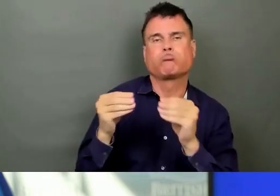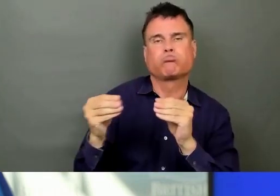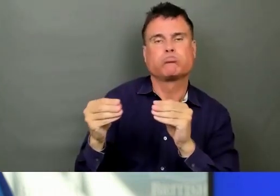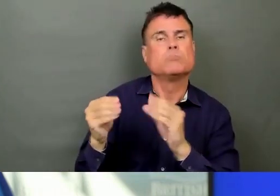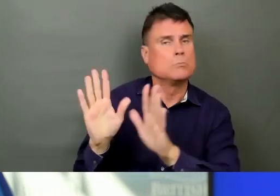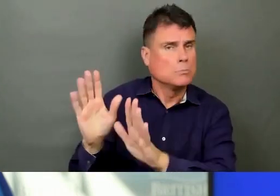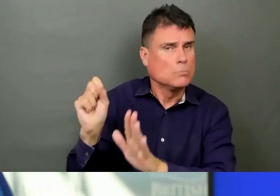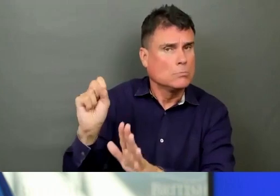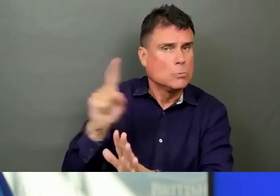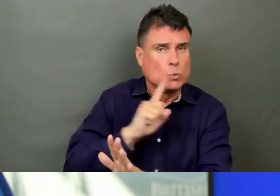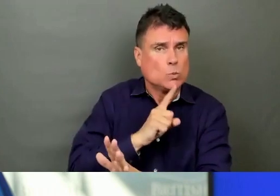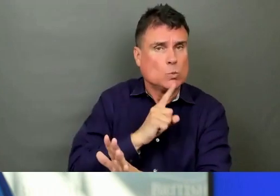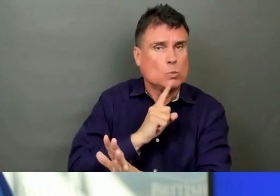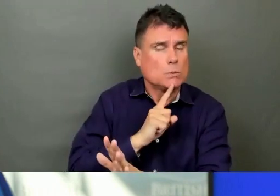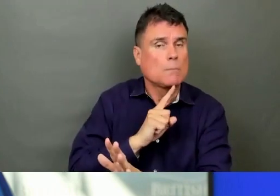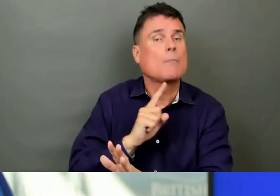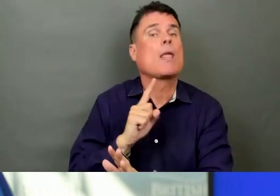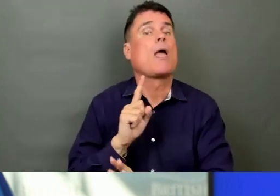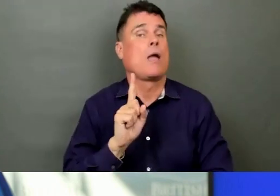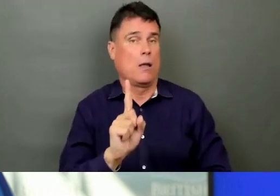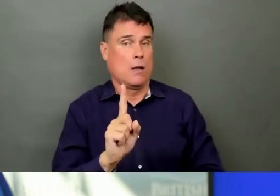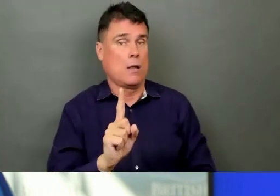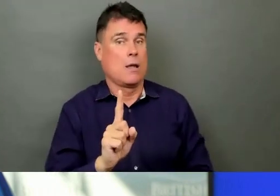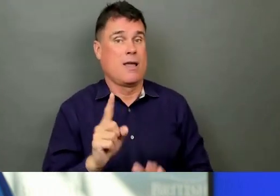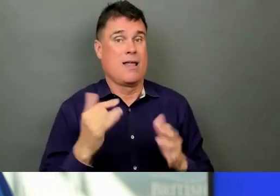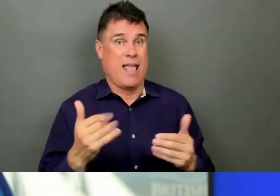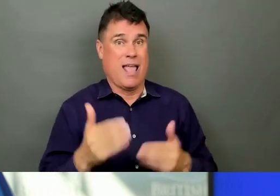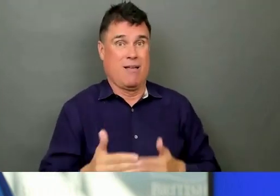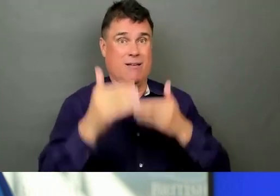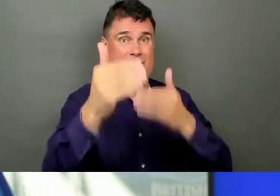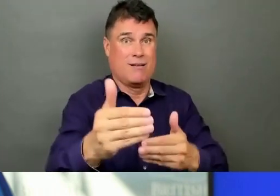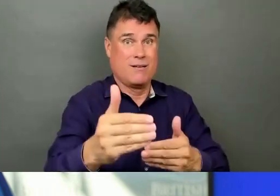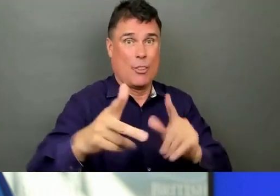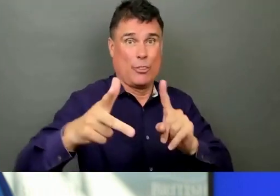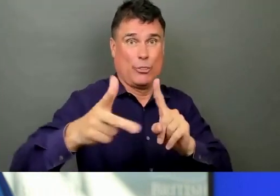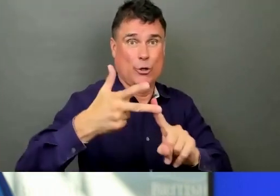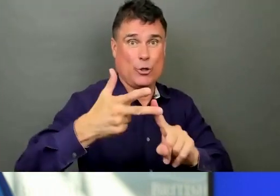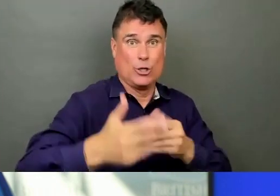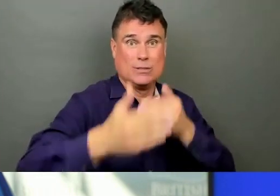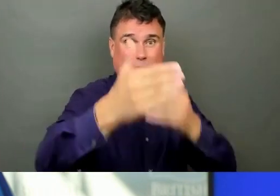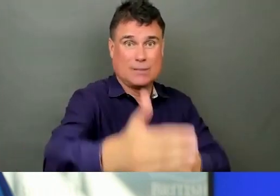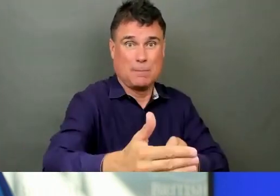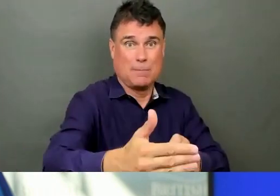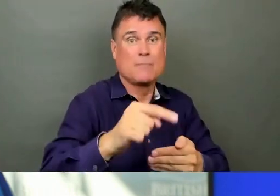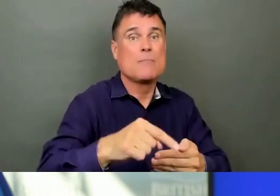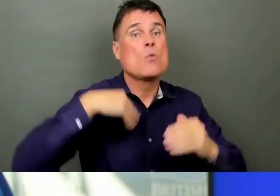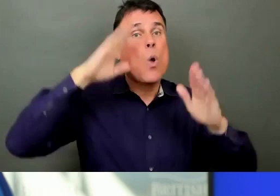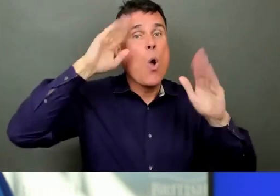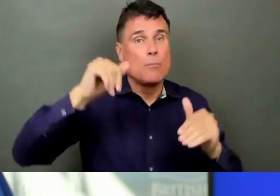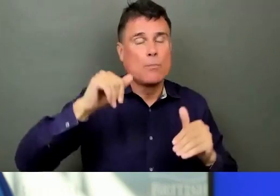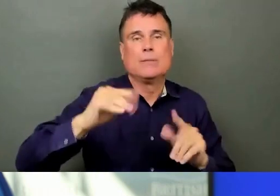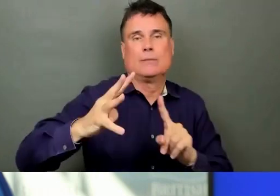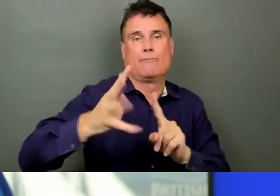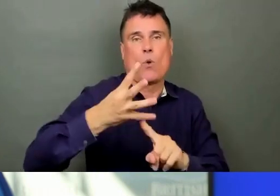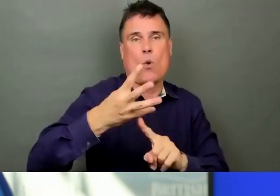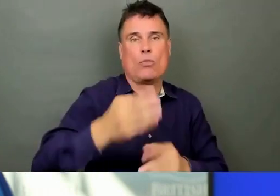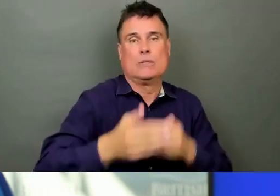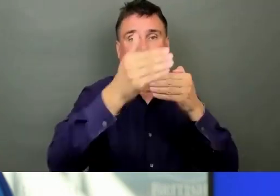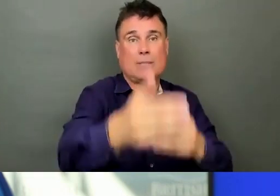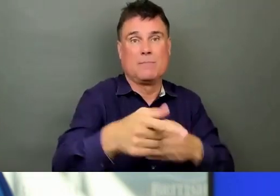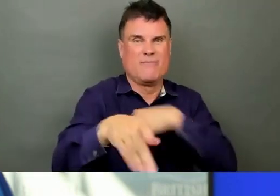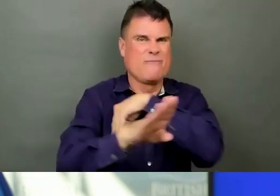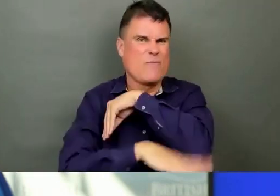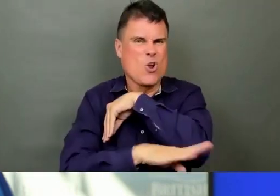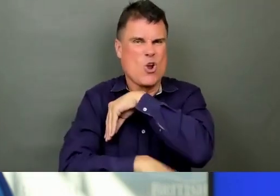planned to be for the beginning part of September and we will again need to meet the test of step 4 with respect